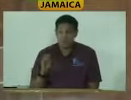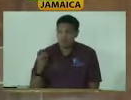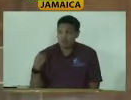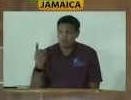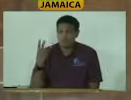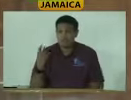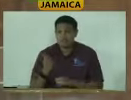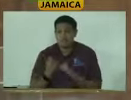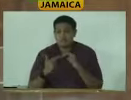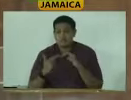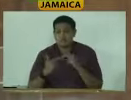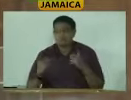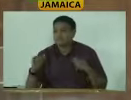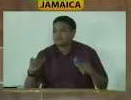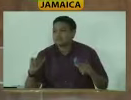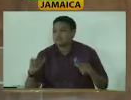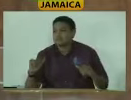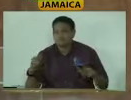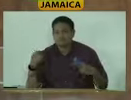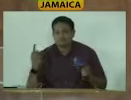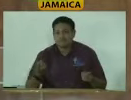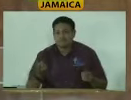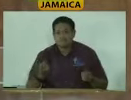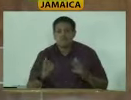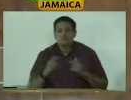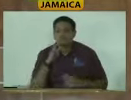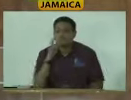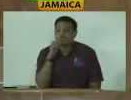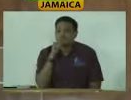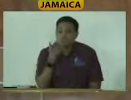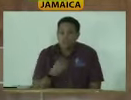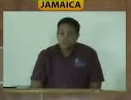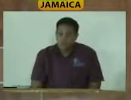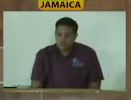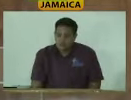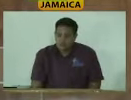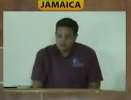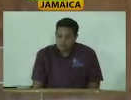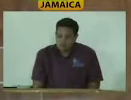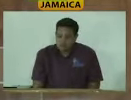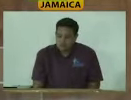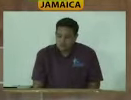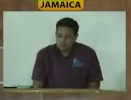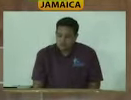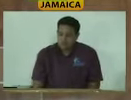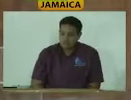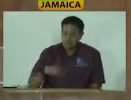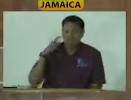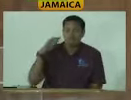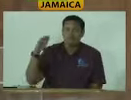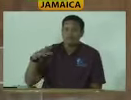building remains more or less as it was then, which is a disappointing thing. Because I think for a parliament not to